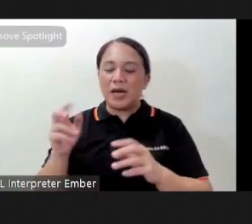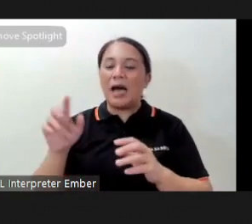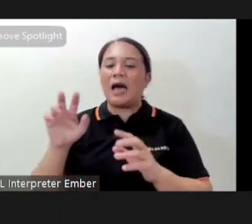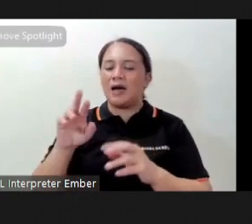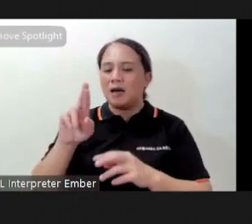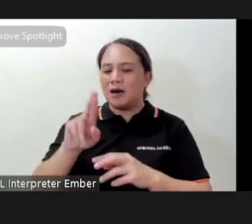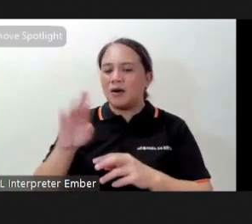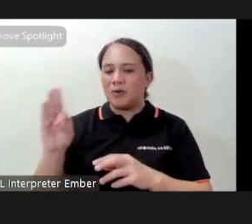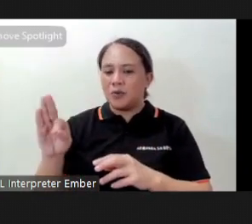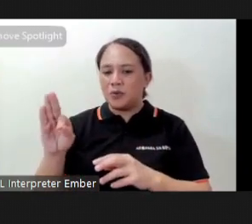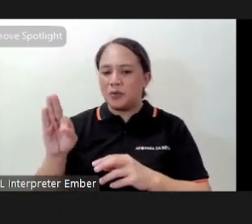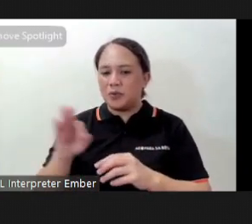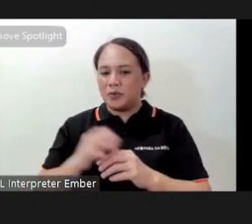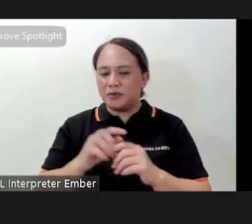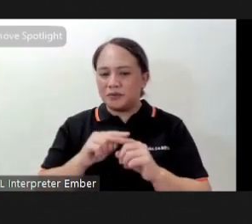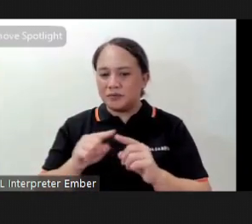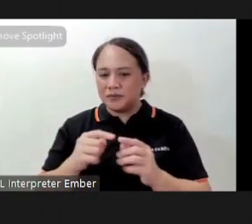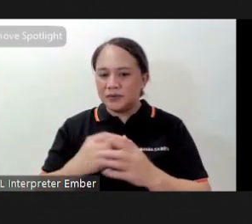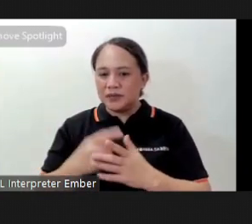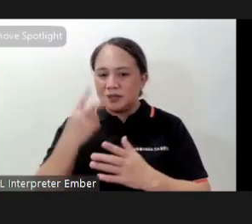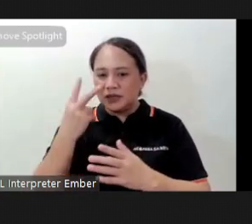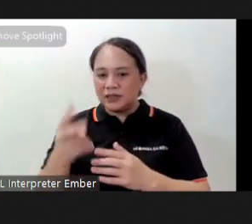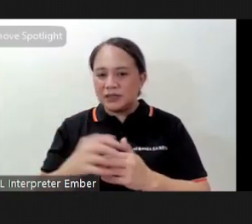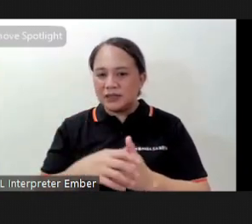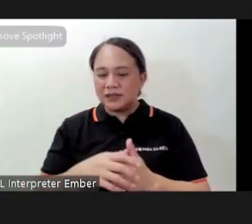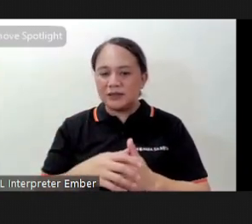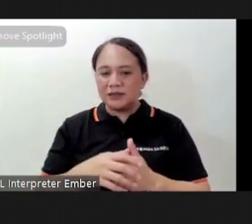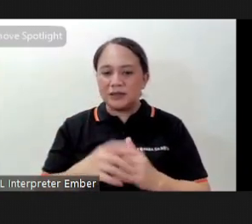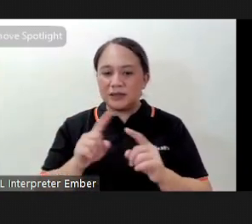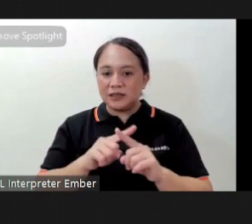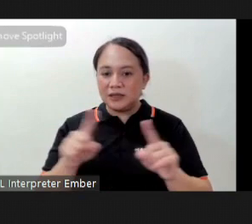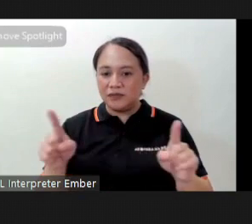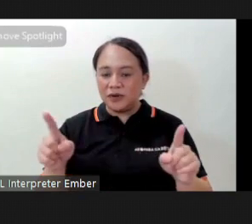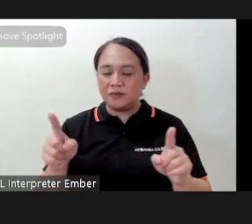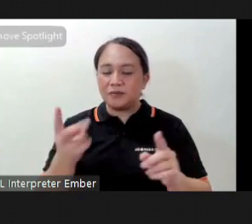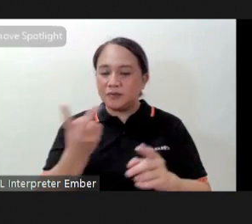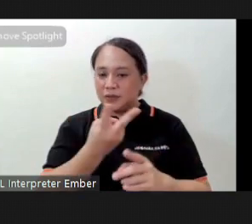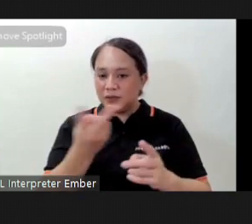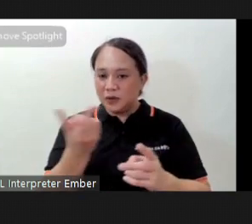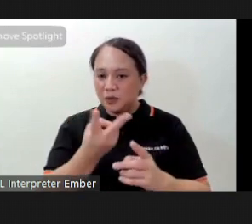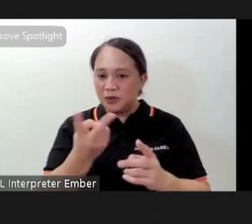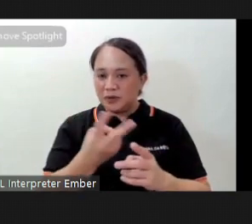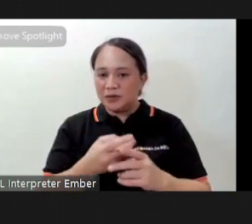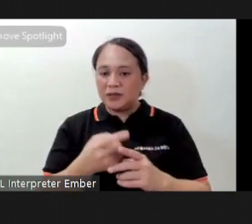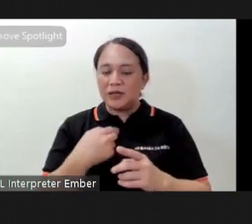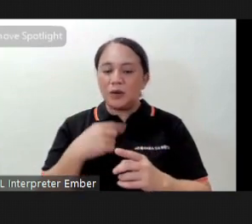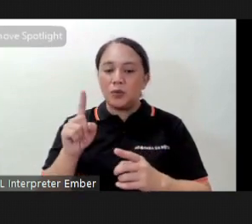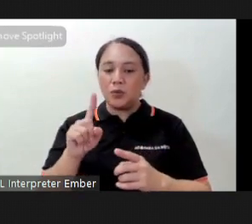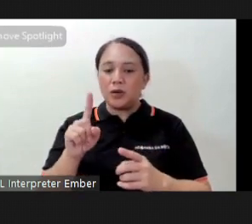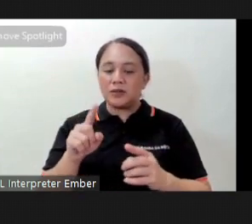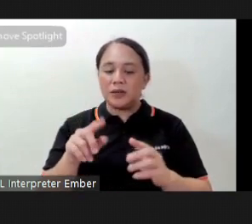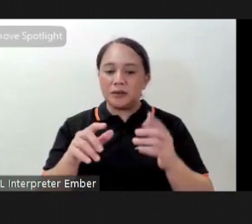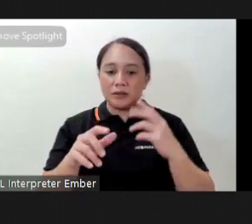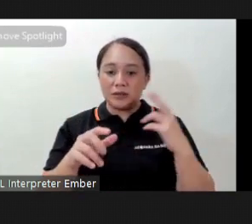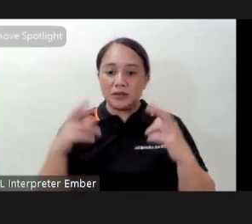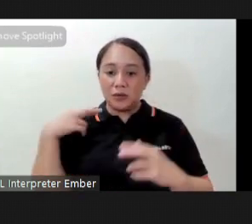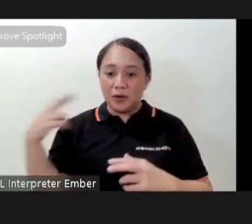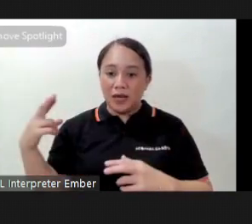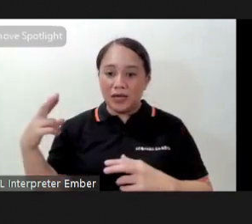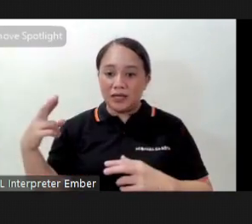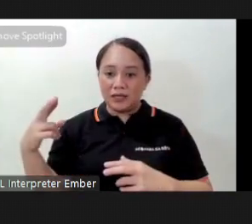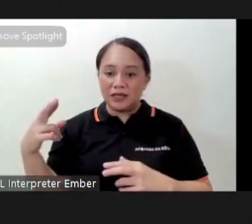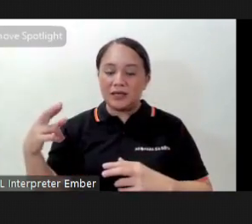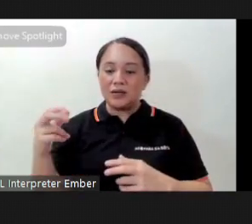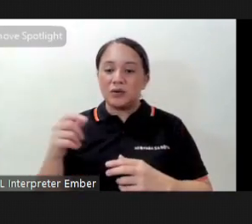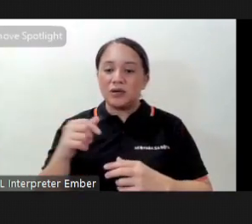on closer inspection however you can see that the biggest difference between jump rope and rope flow is that the person on the right is